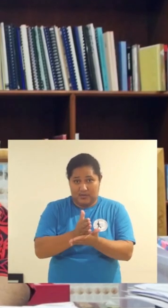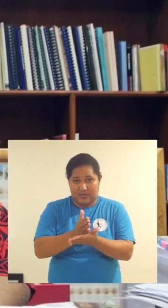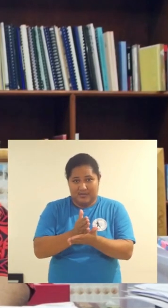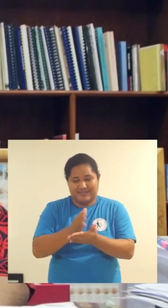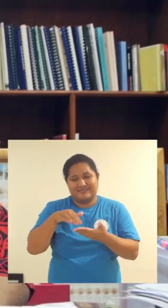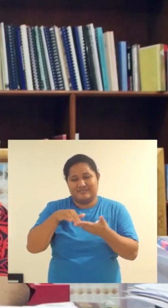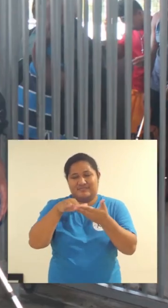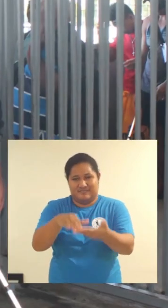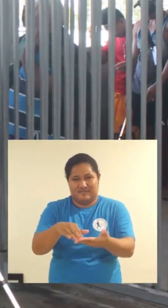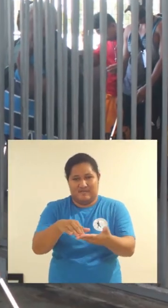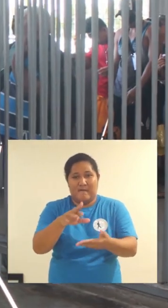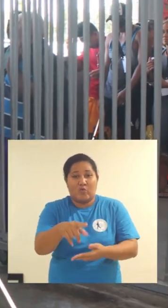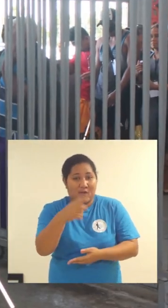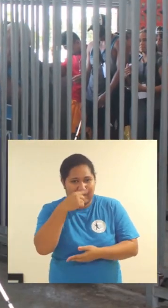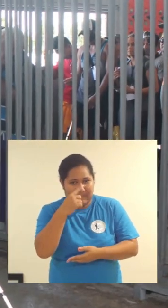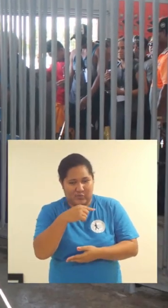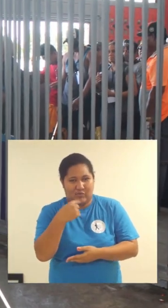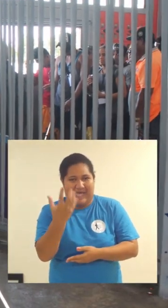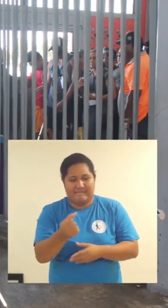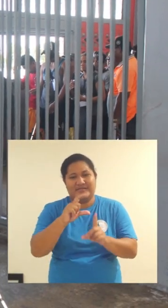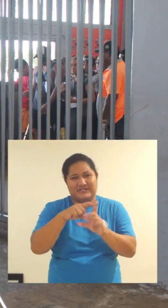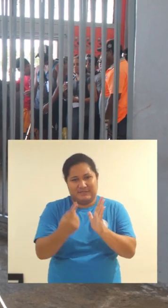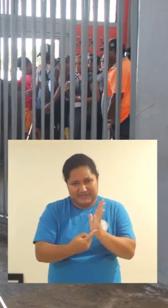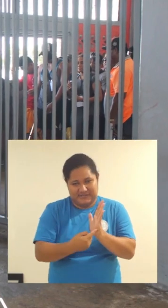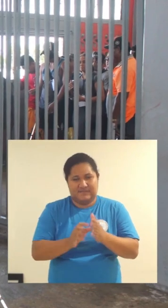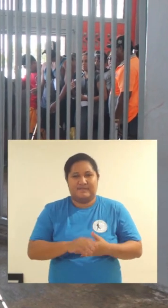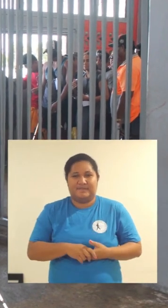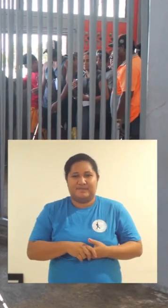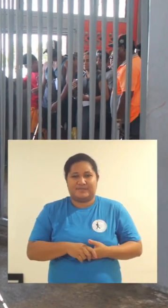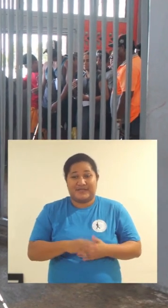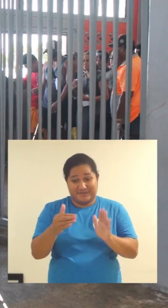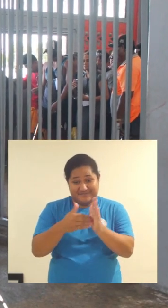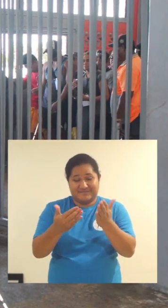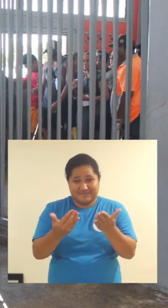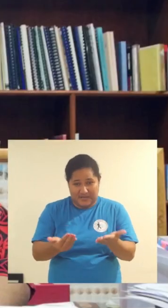day we are able We are